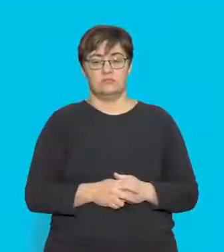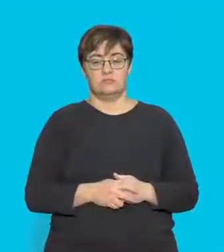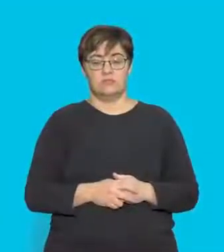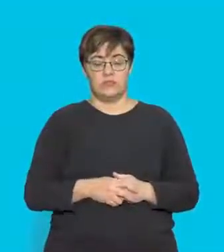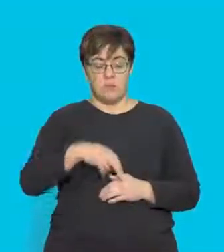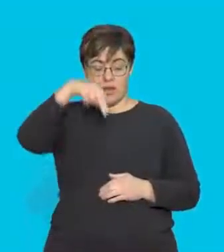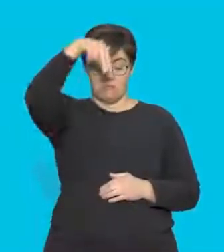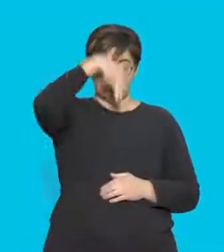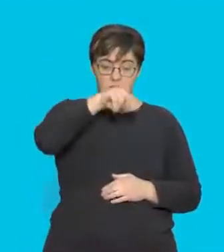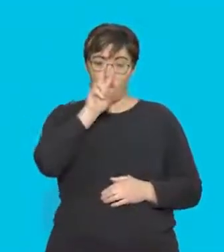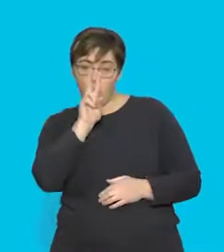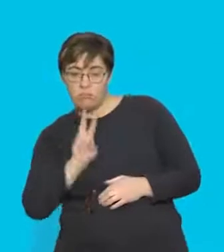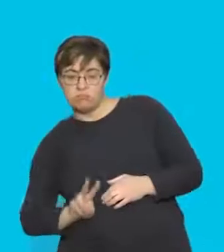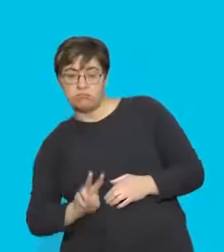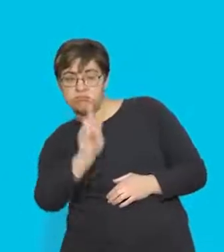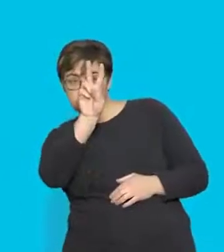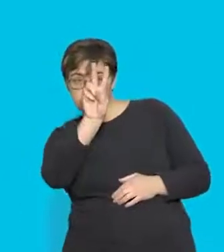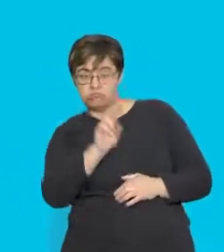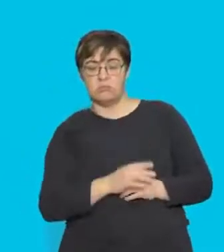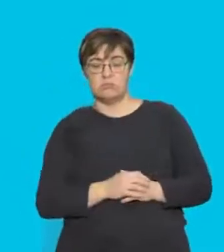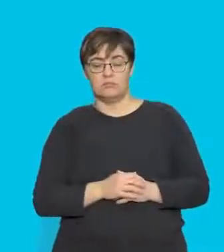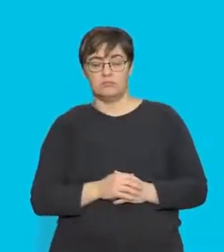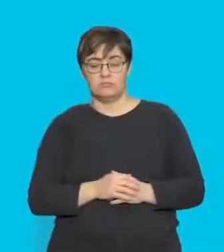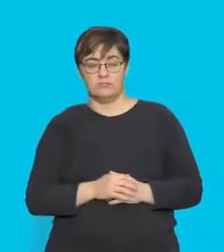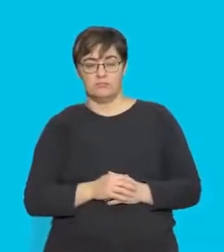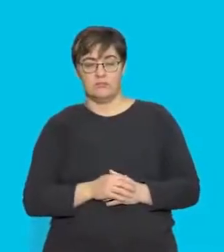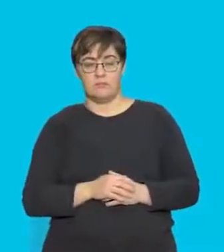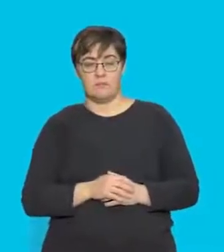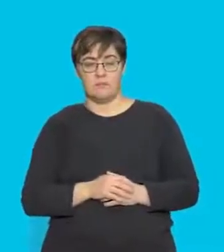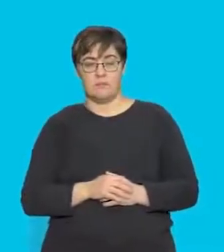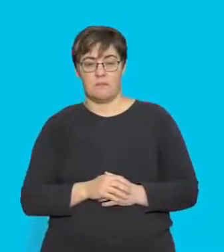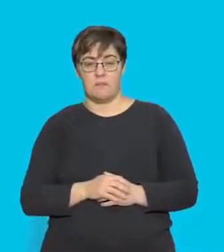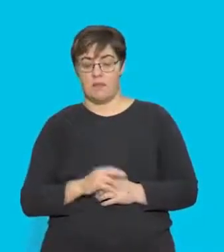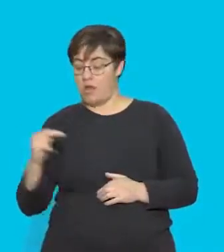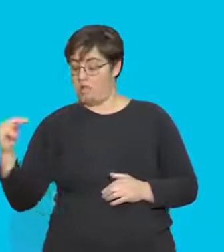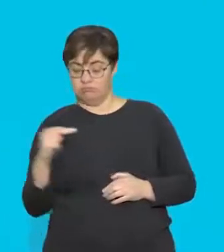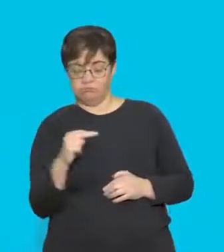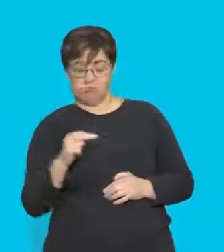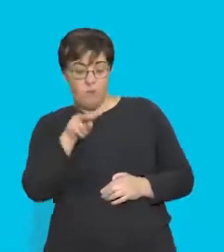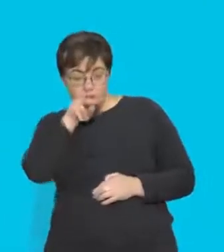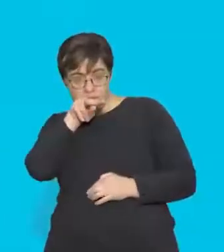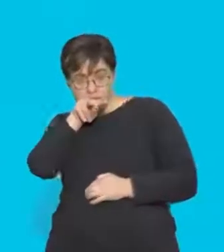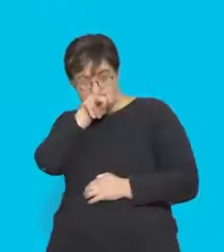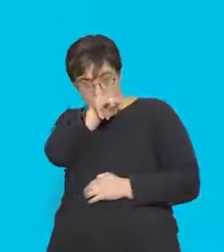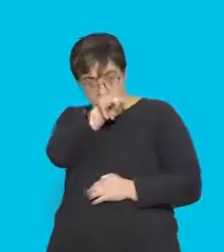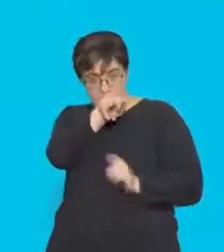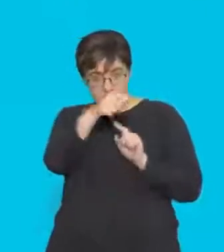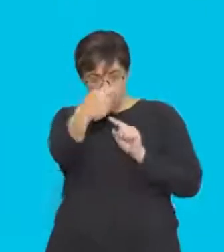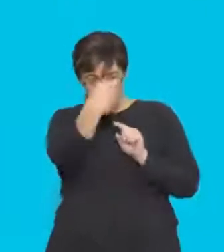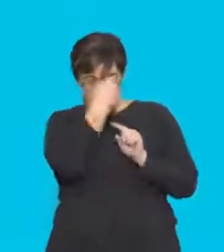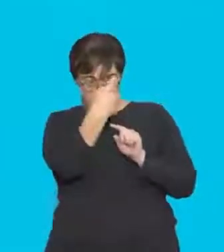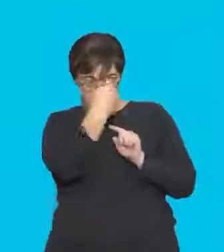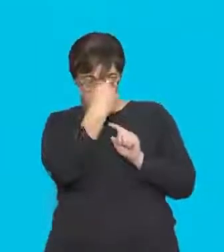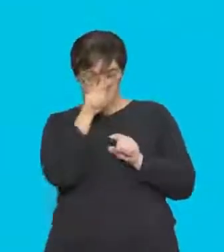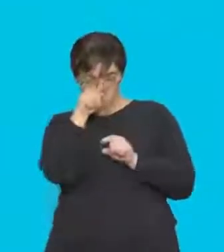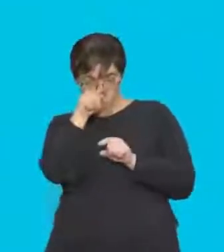or in this position over here. We're going to either be looking at the top down, the current coming towards